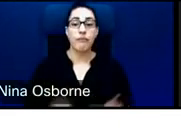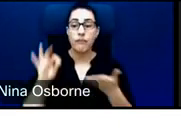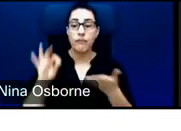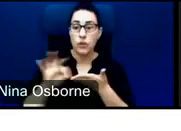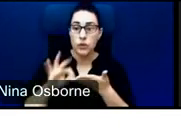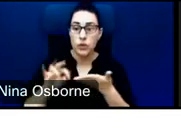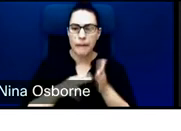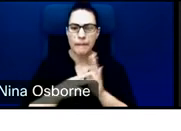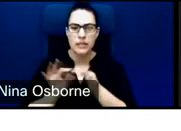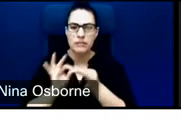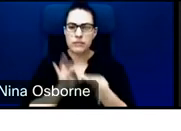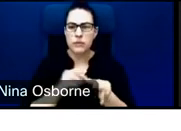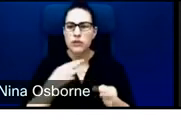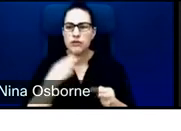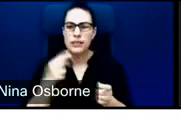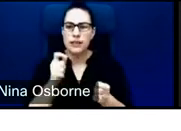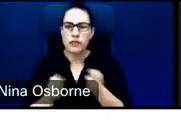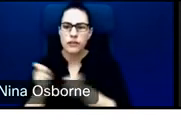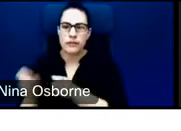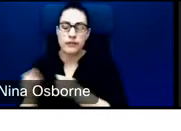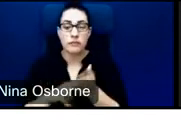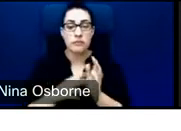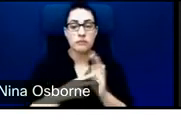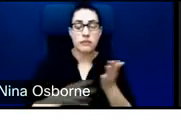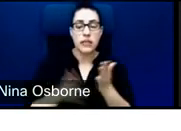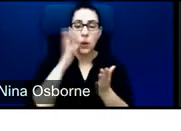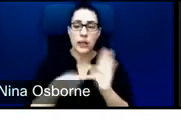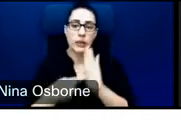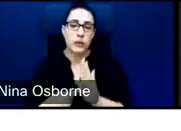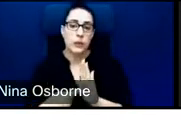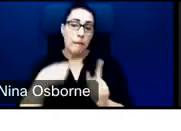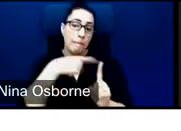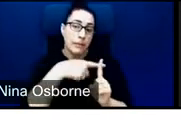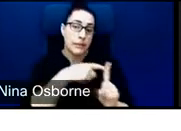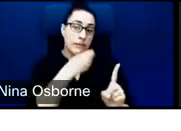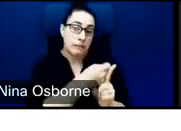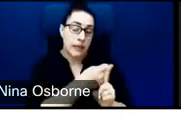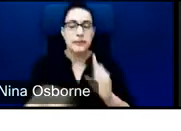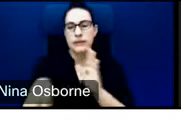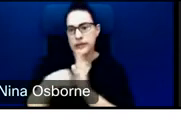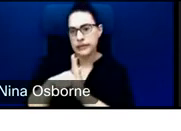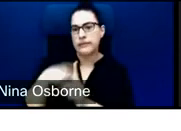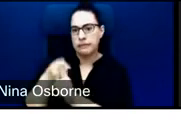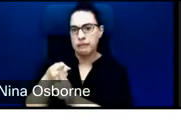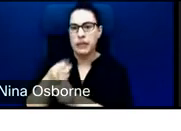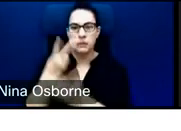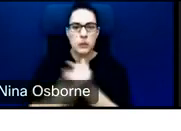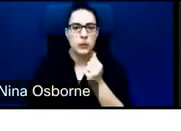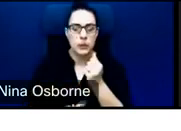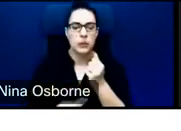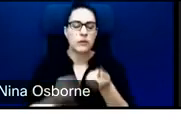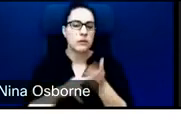only reflects the potential positive impacts, but also negative impacts that might stem from environmental and social impacts